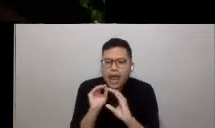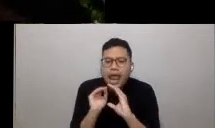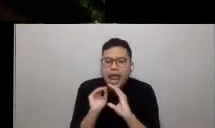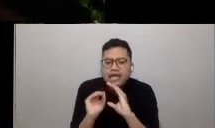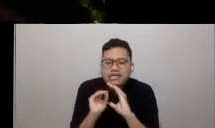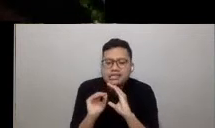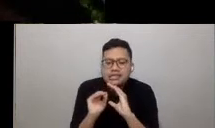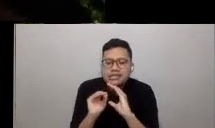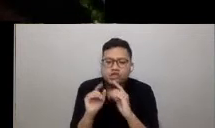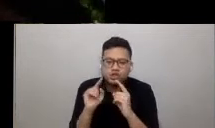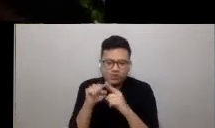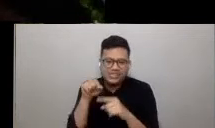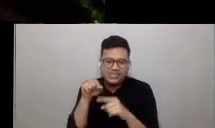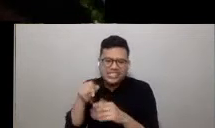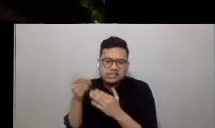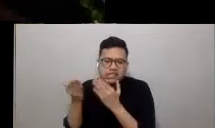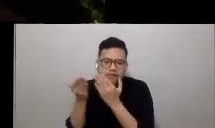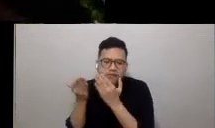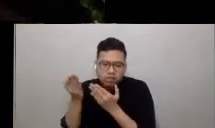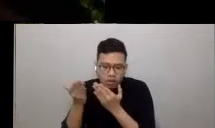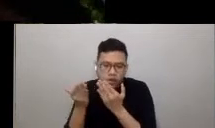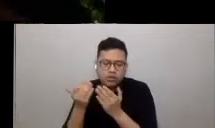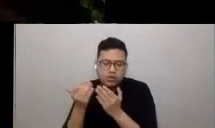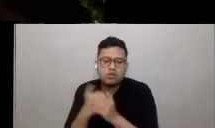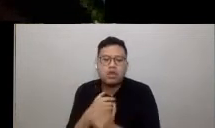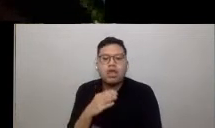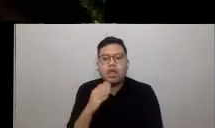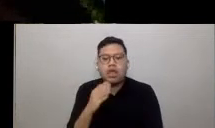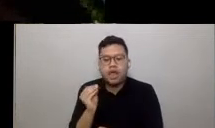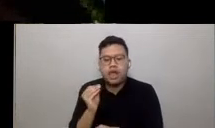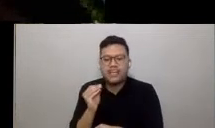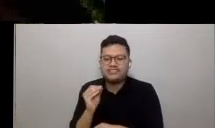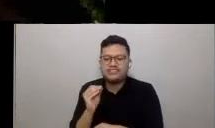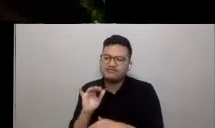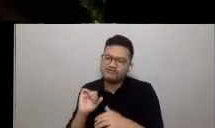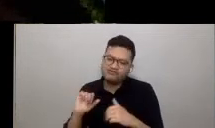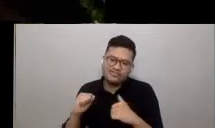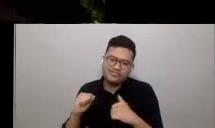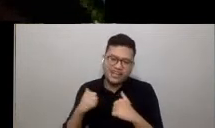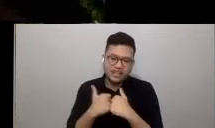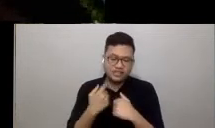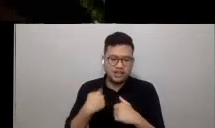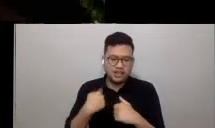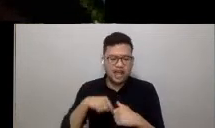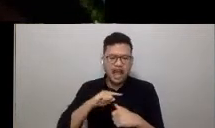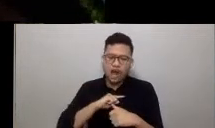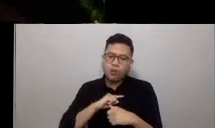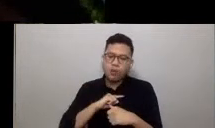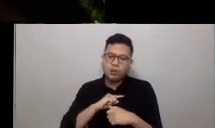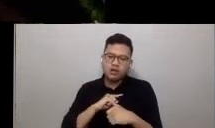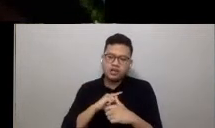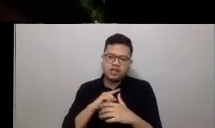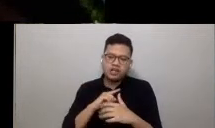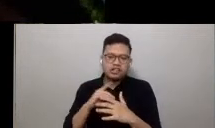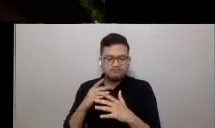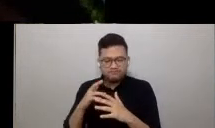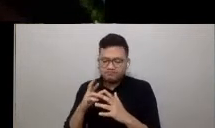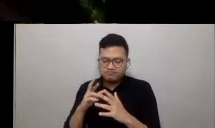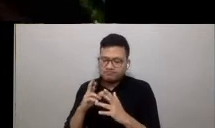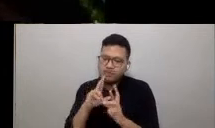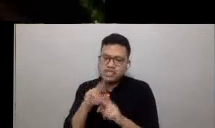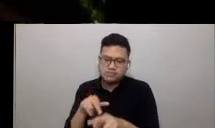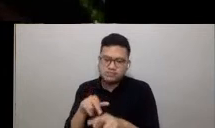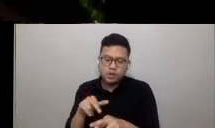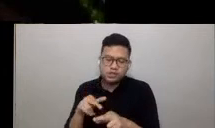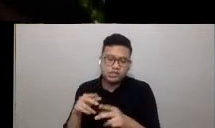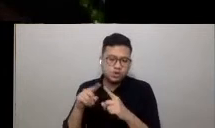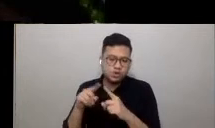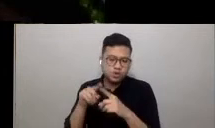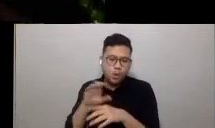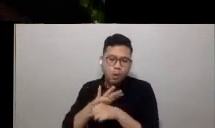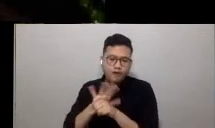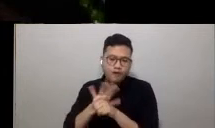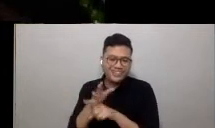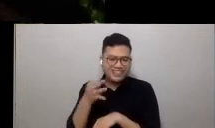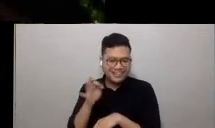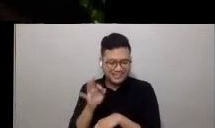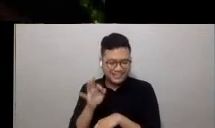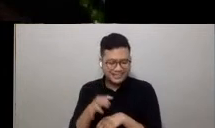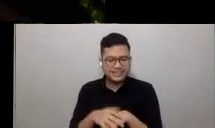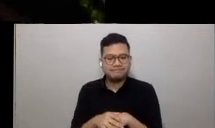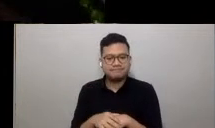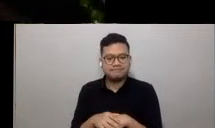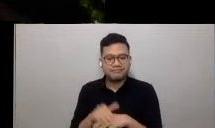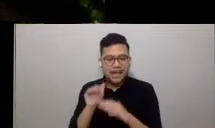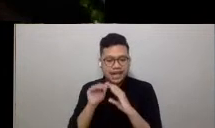services such as these, and thus has challenged our responses to COVID-19 in many cities. Access to